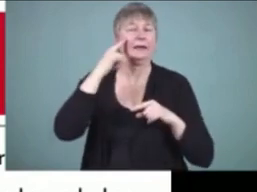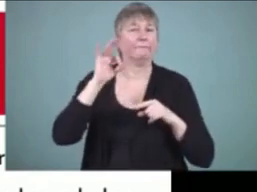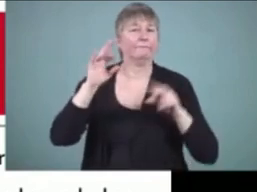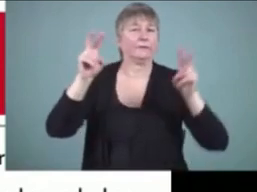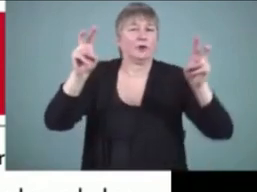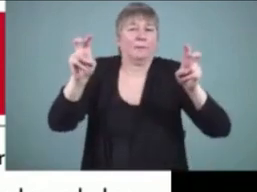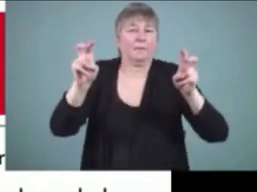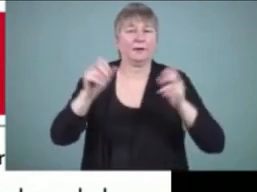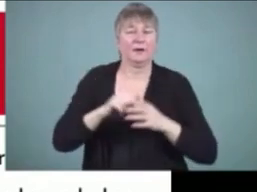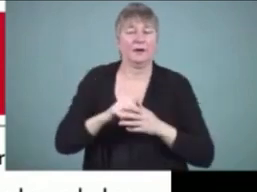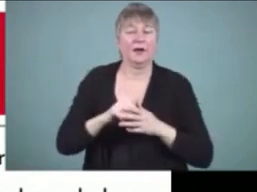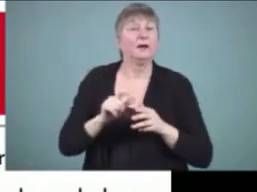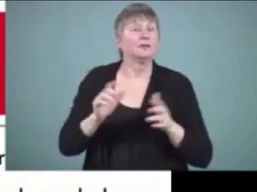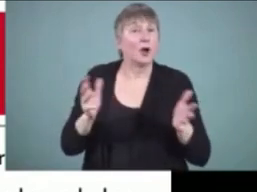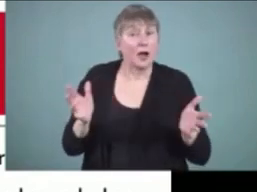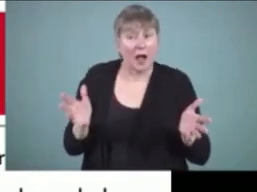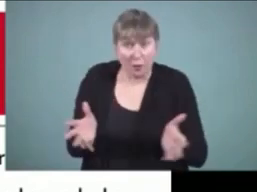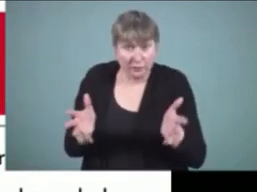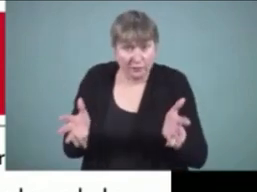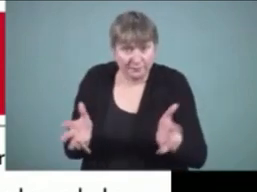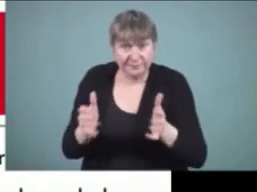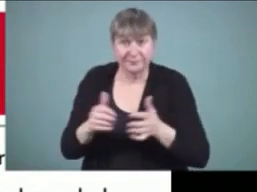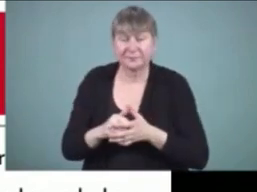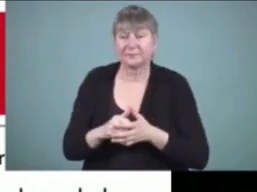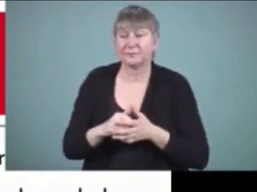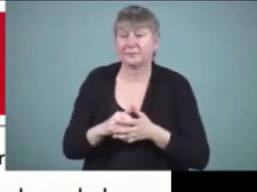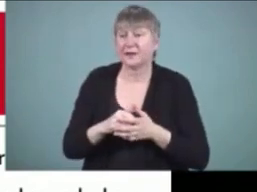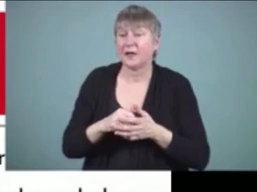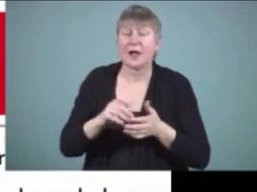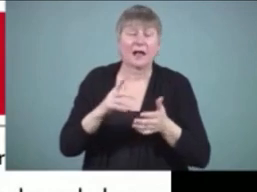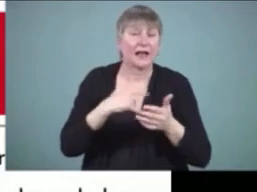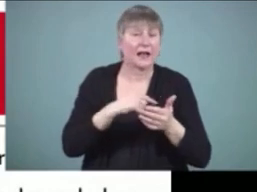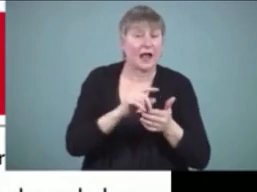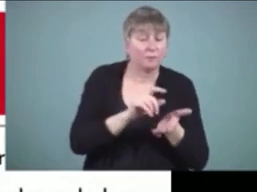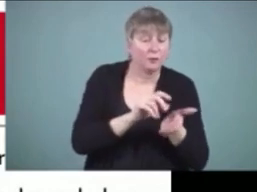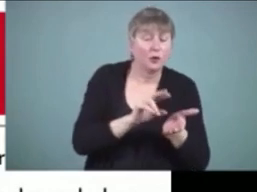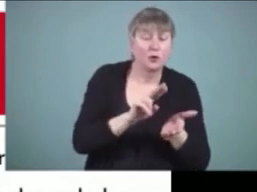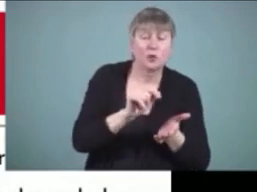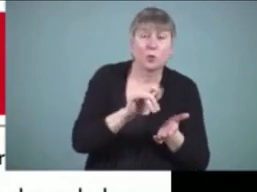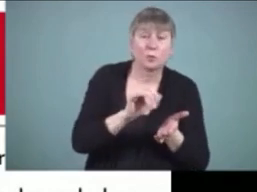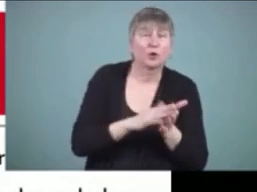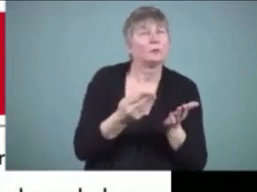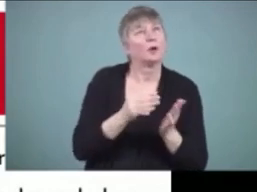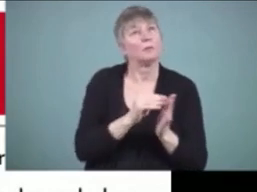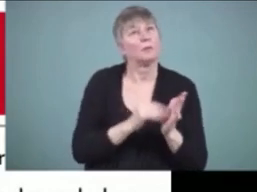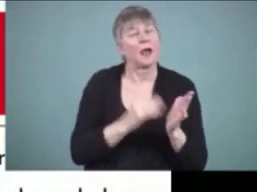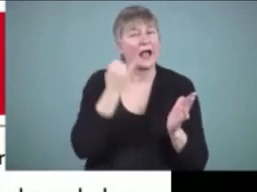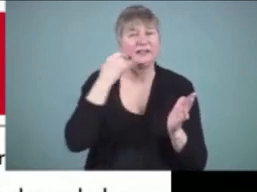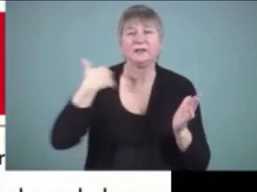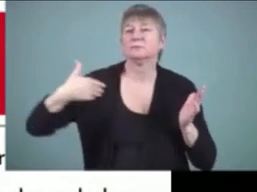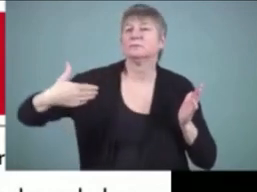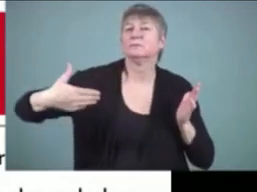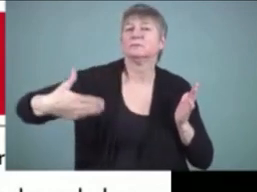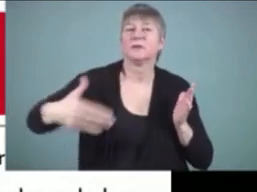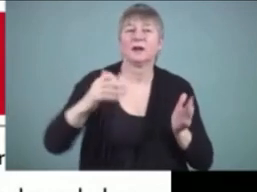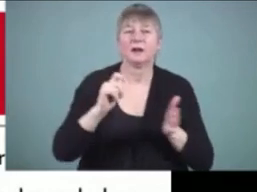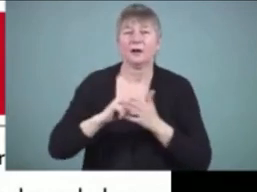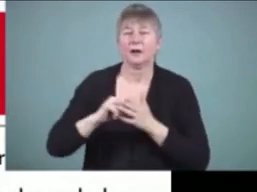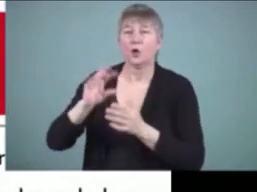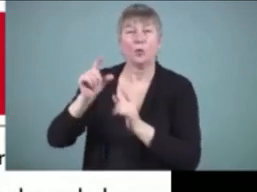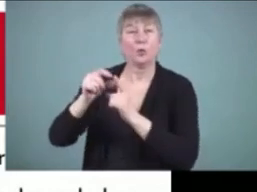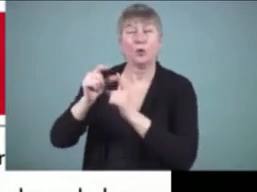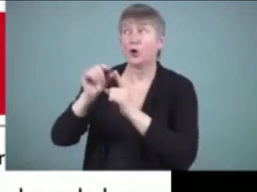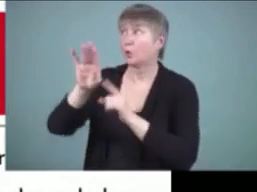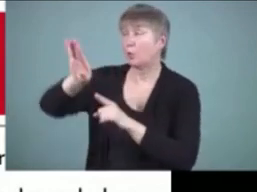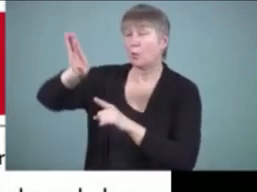to support that are um things like writer's notebooks word walls semantic webs conceptual maps